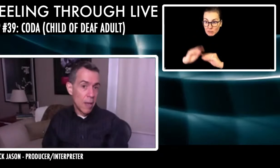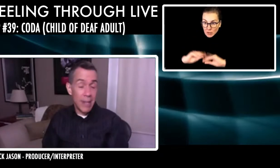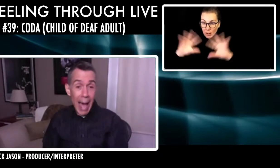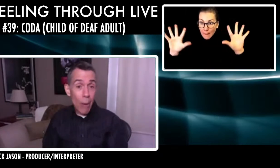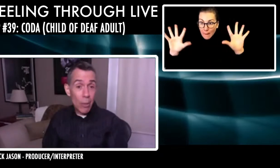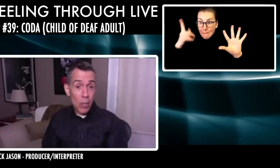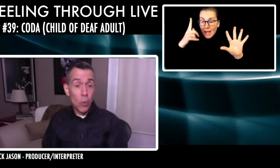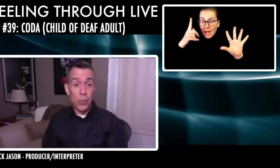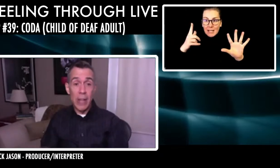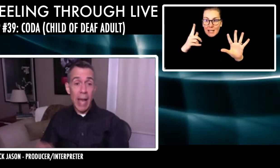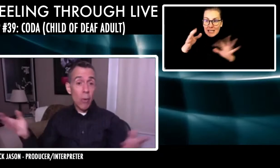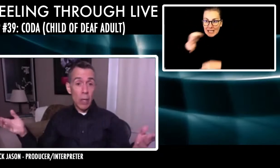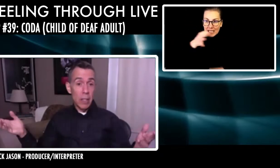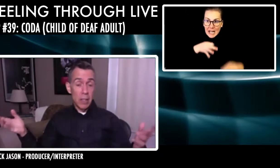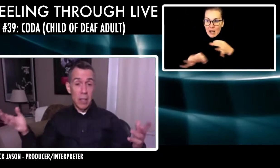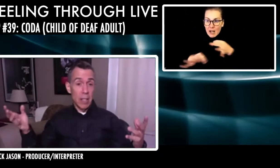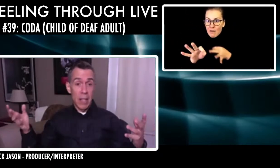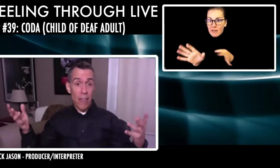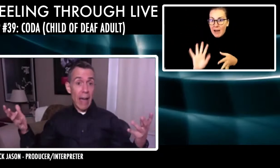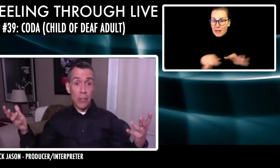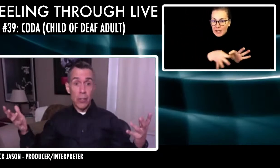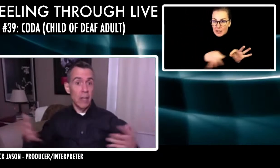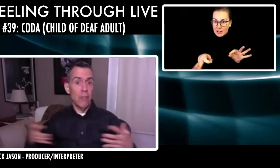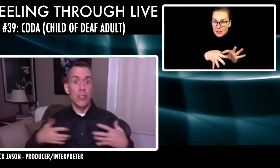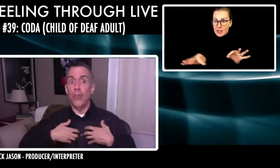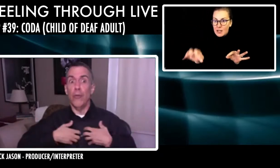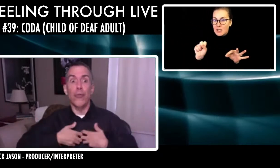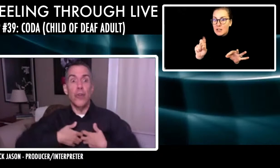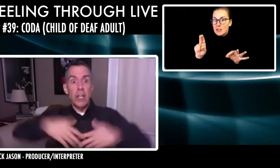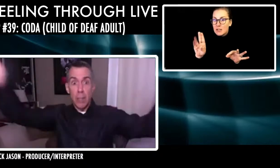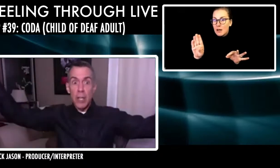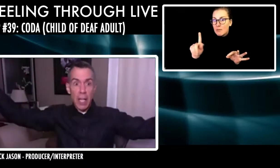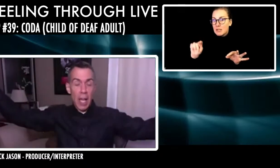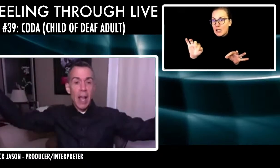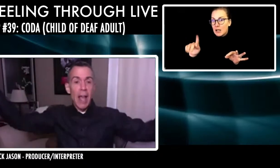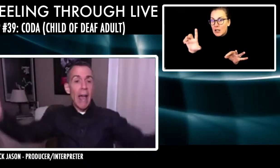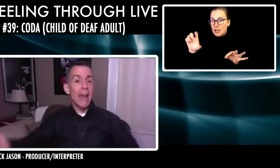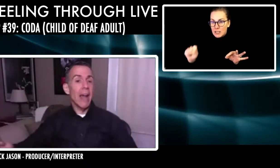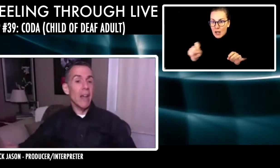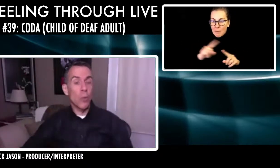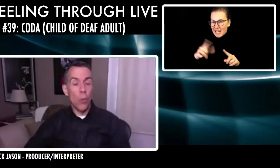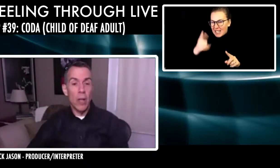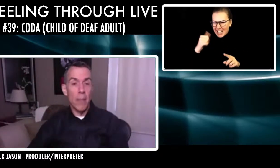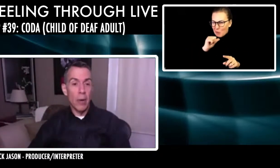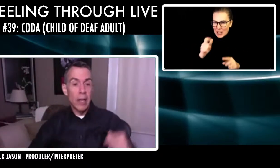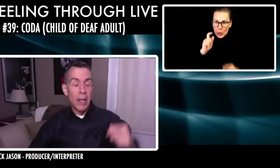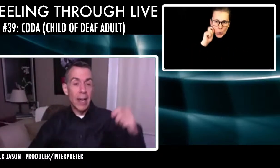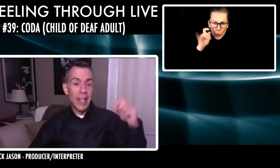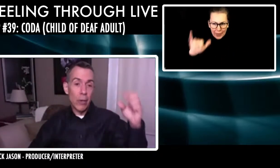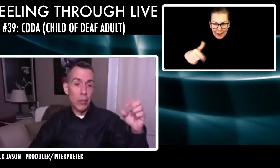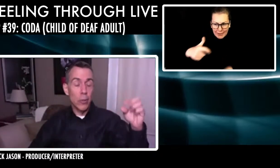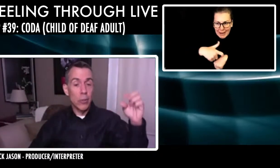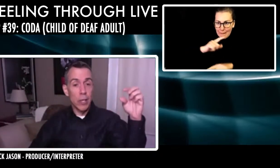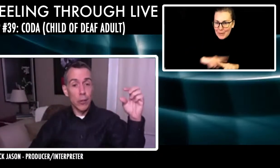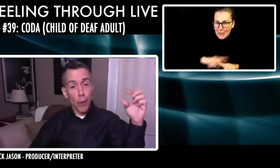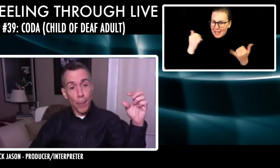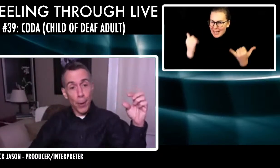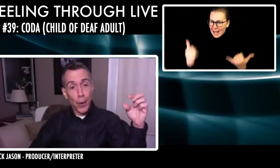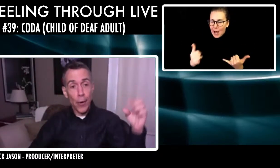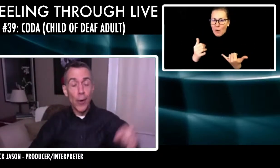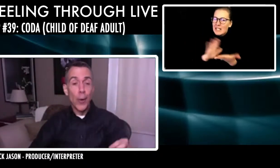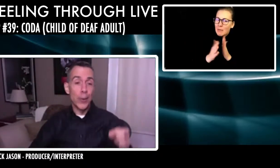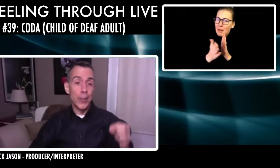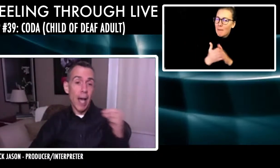but now it's all cool. So now a deaf actor can just feel free to communicate and not have to worry about a character who's an